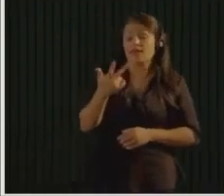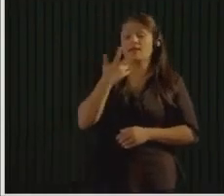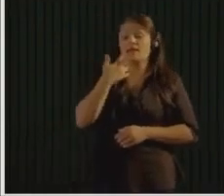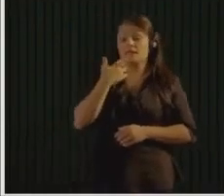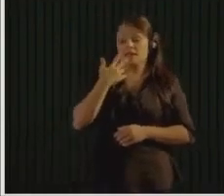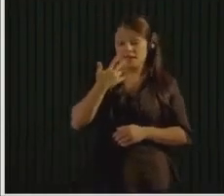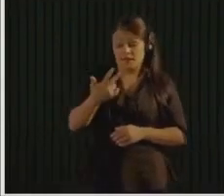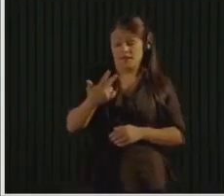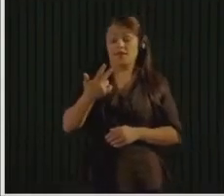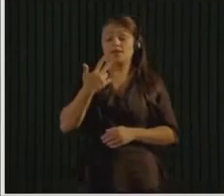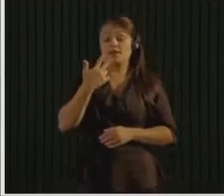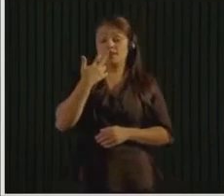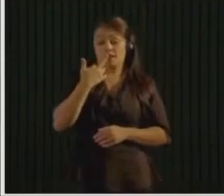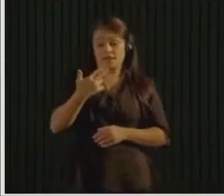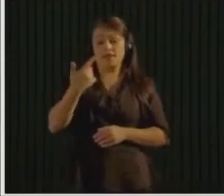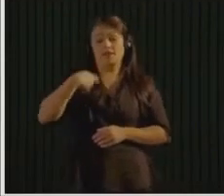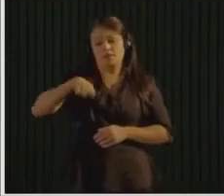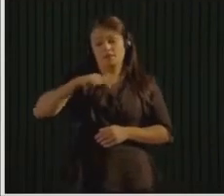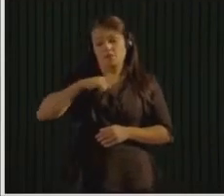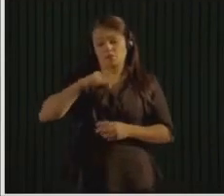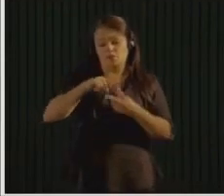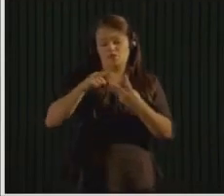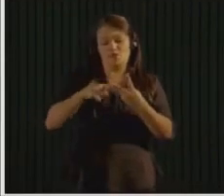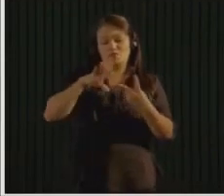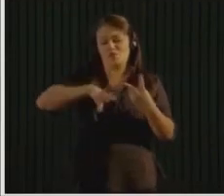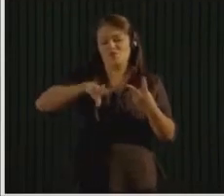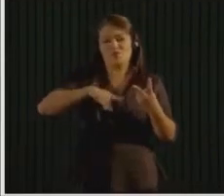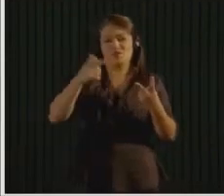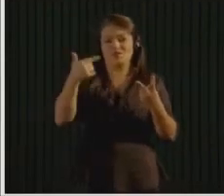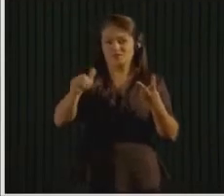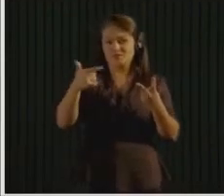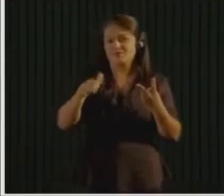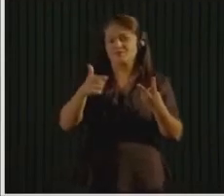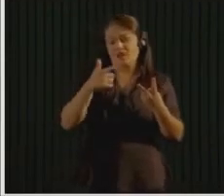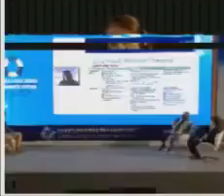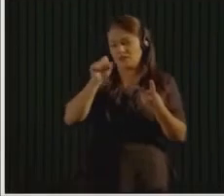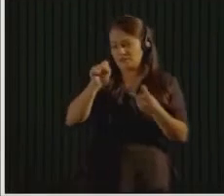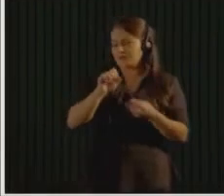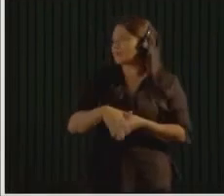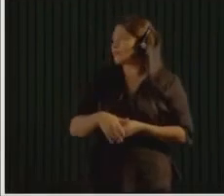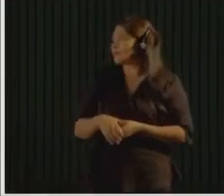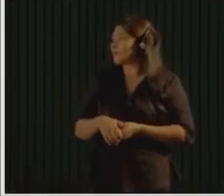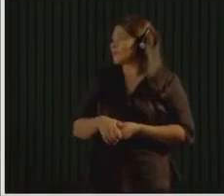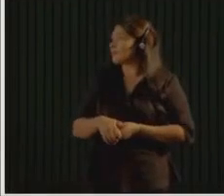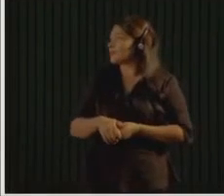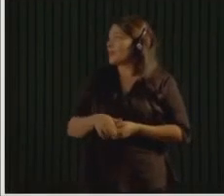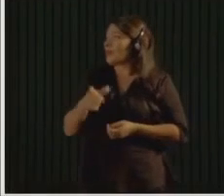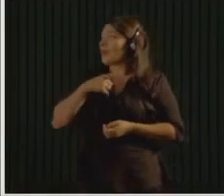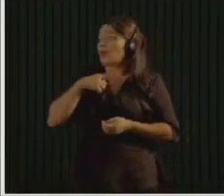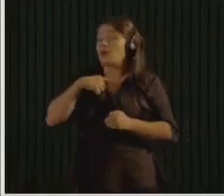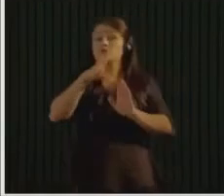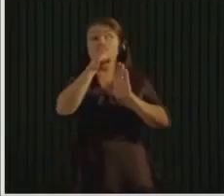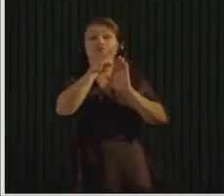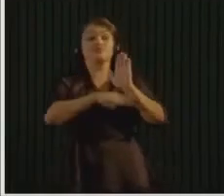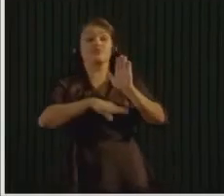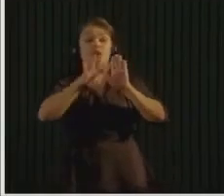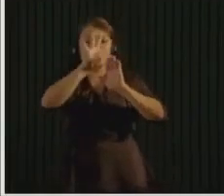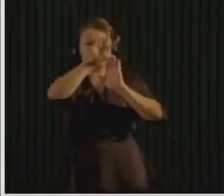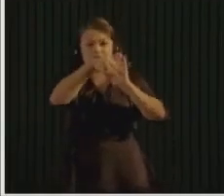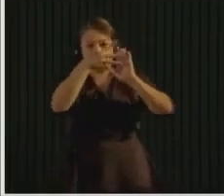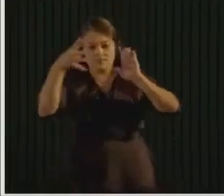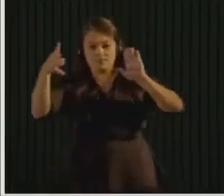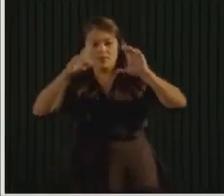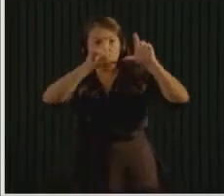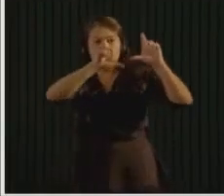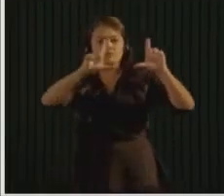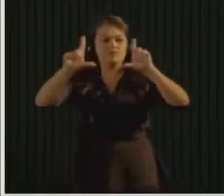road to Zero Waste. So we use this when working with communities to see what you have and what you don't have. And what you don't have is what you